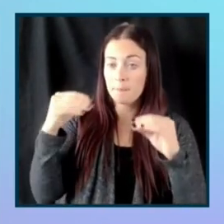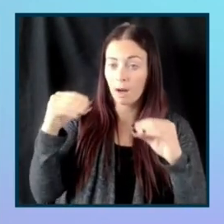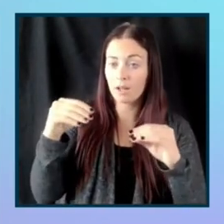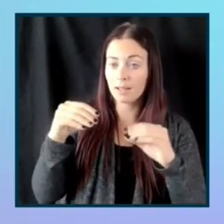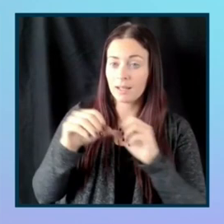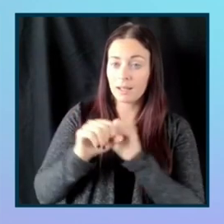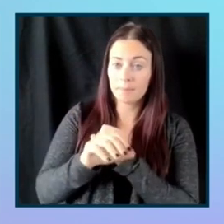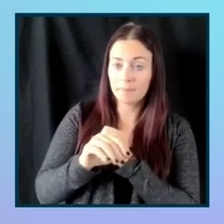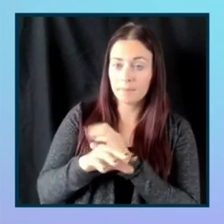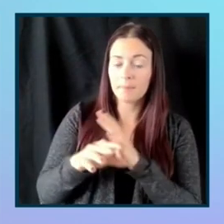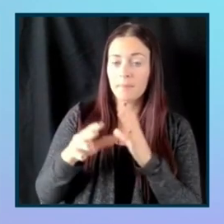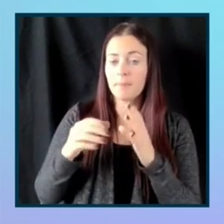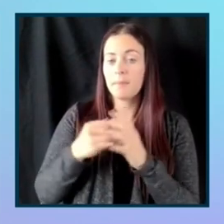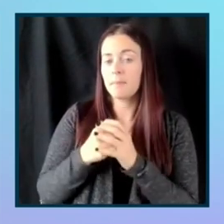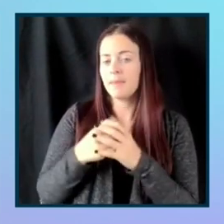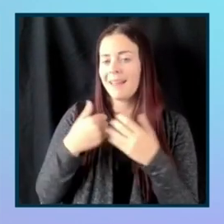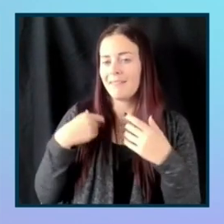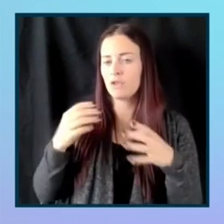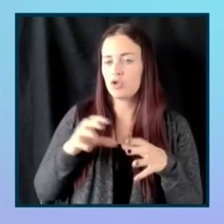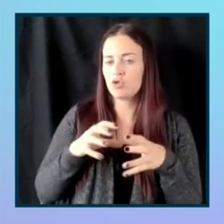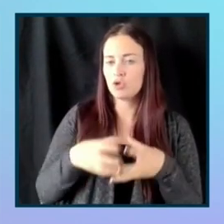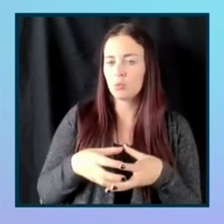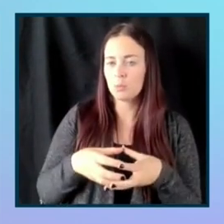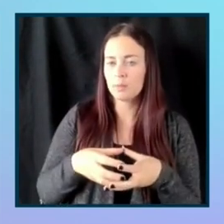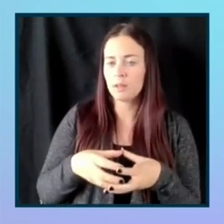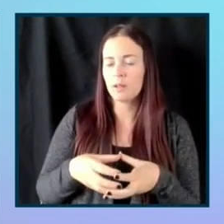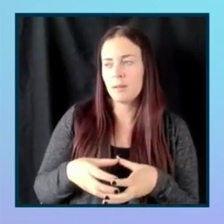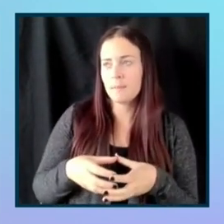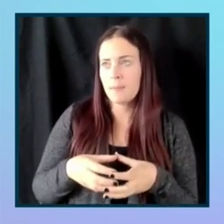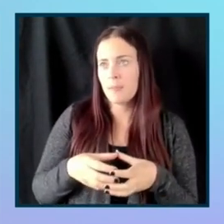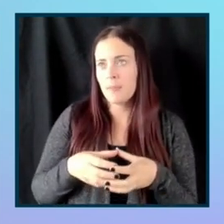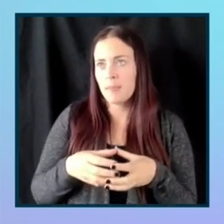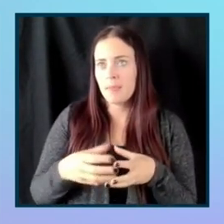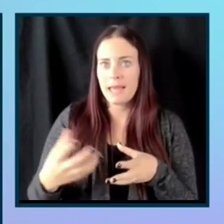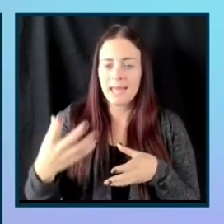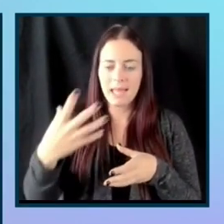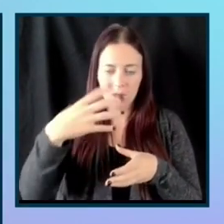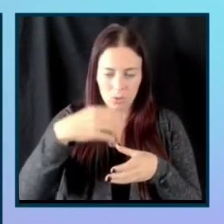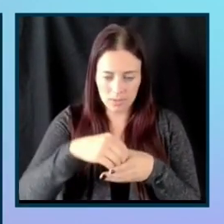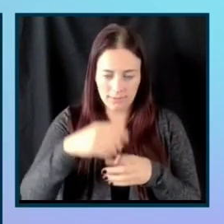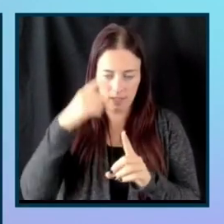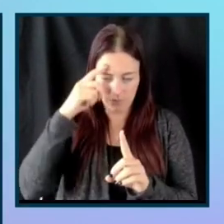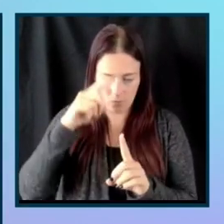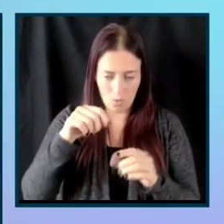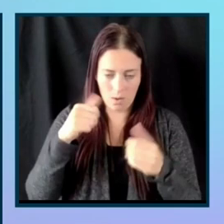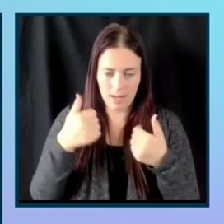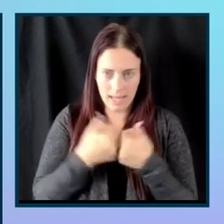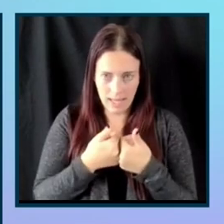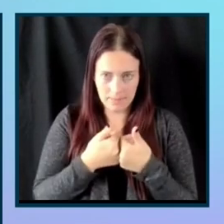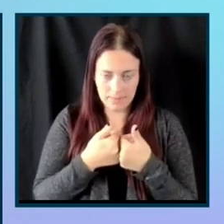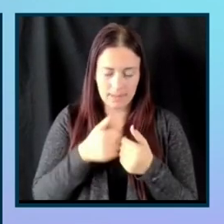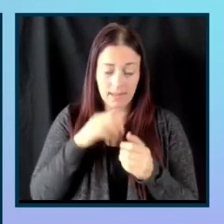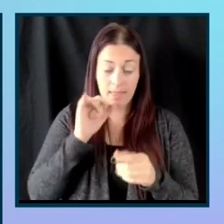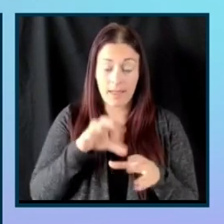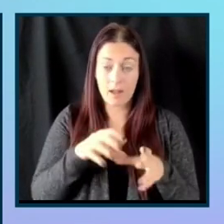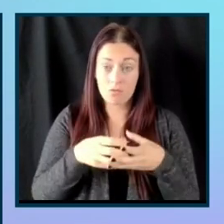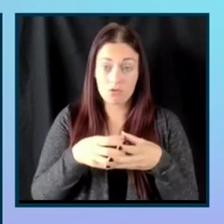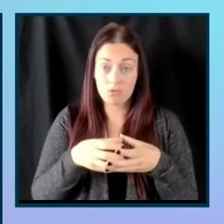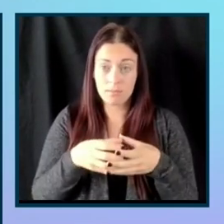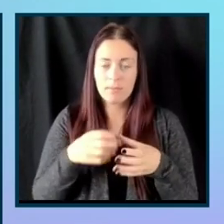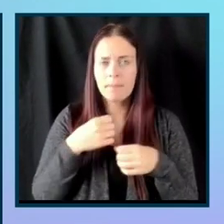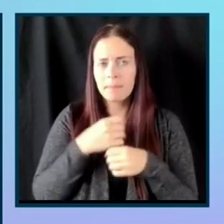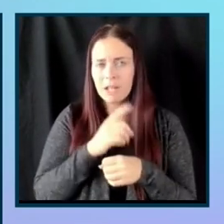a group that is like inclusivity in games, and that is making sure that the